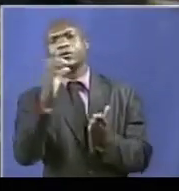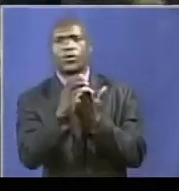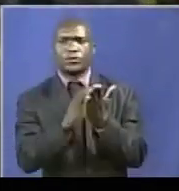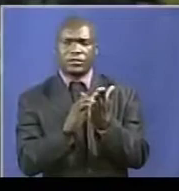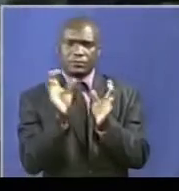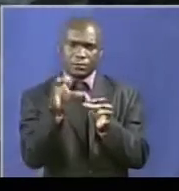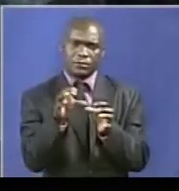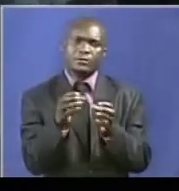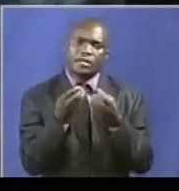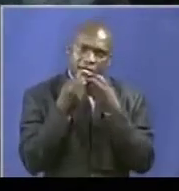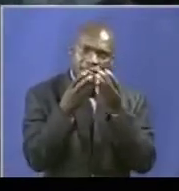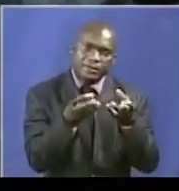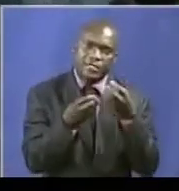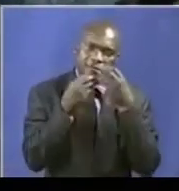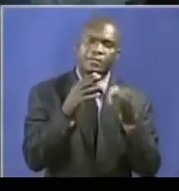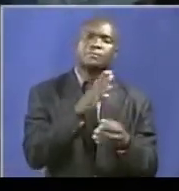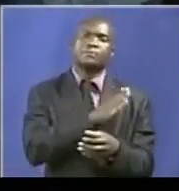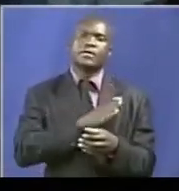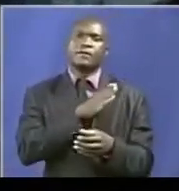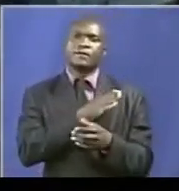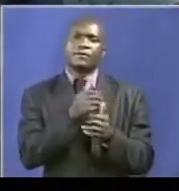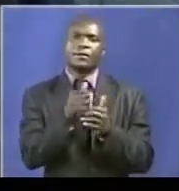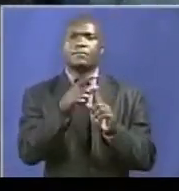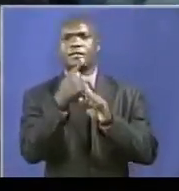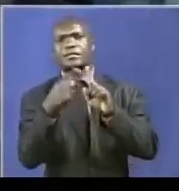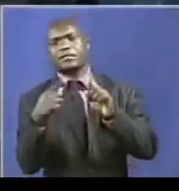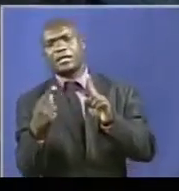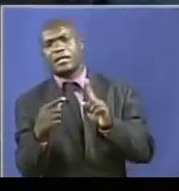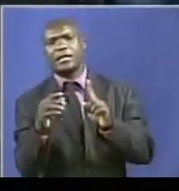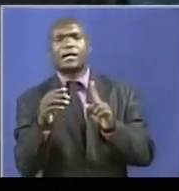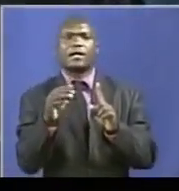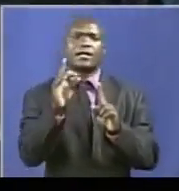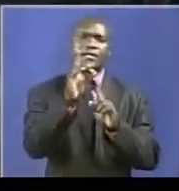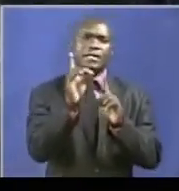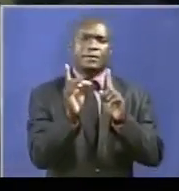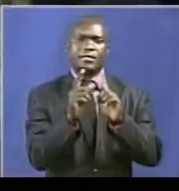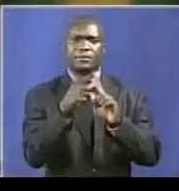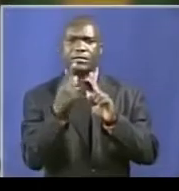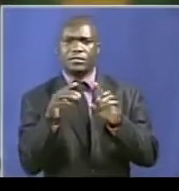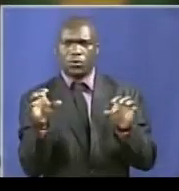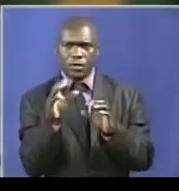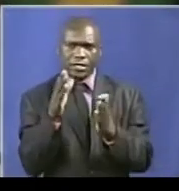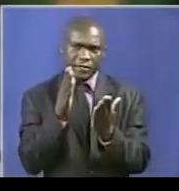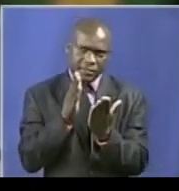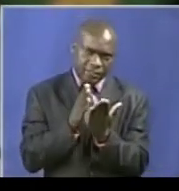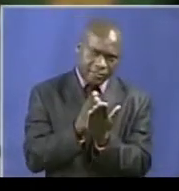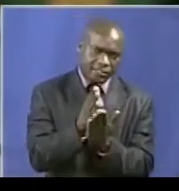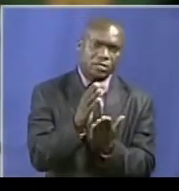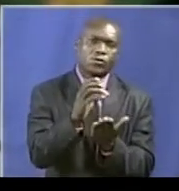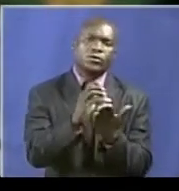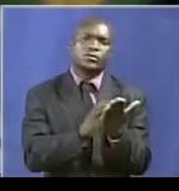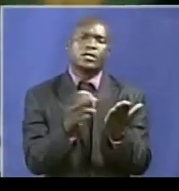articulates the conduct of vice president ministers and deputy ministers who are expected to act in accordance with the